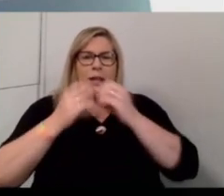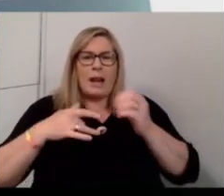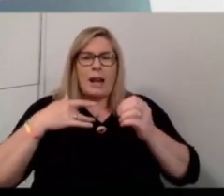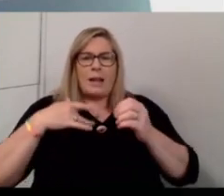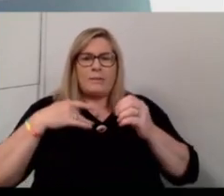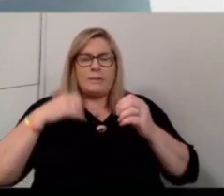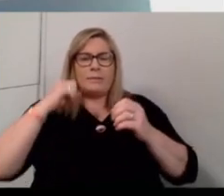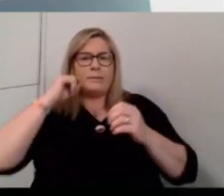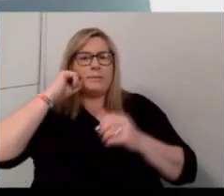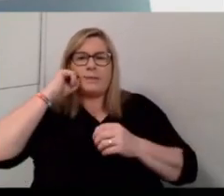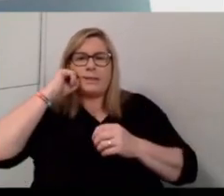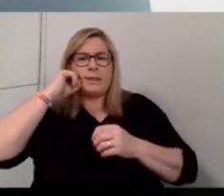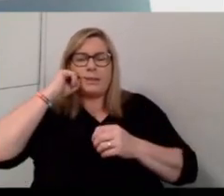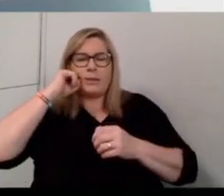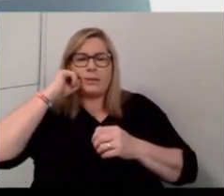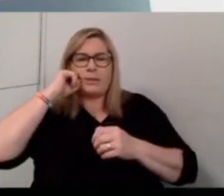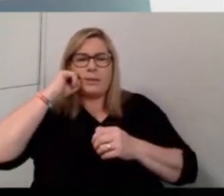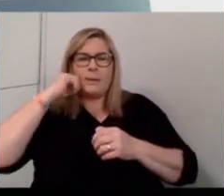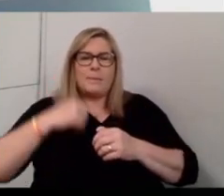And I think you're unfortunately on mute.